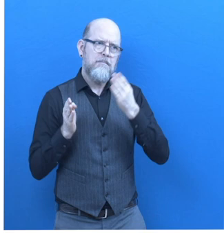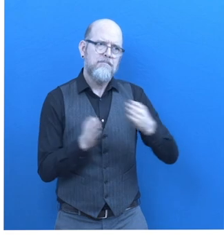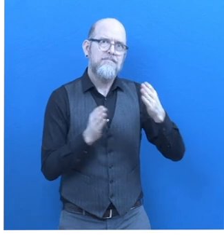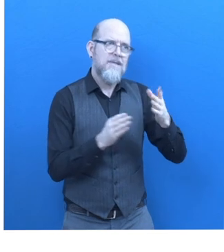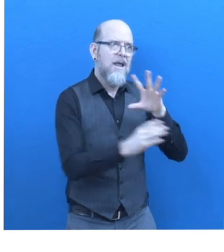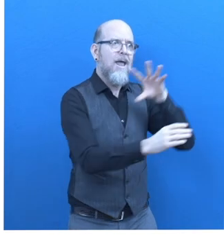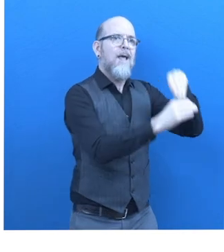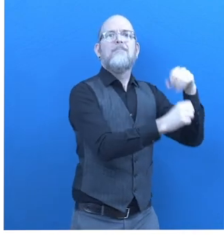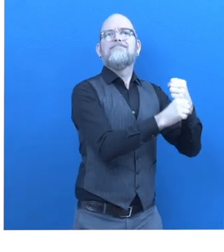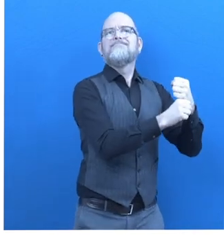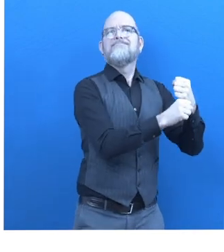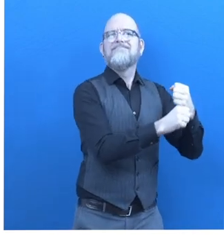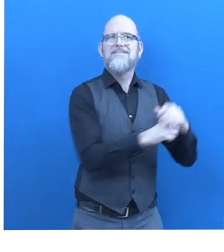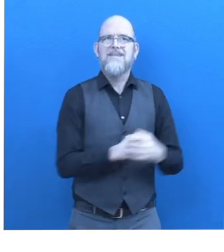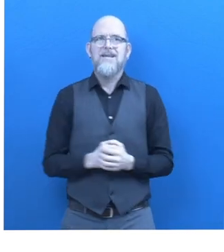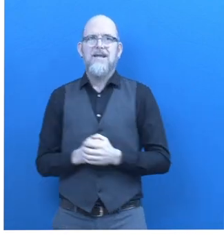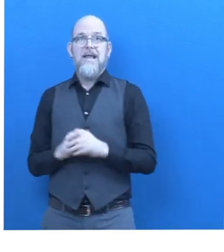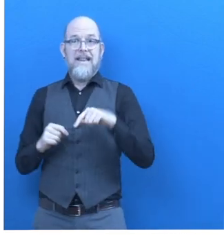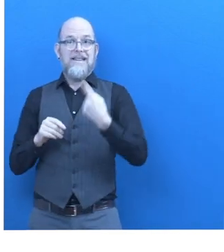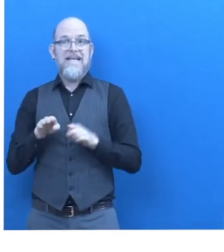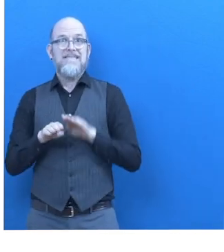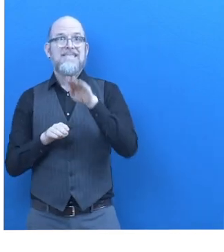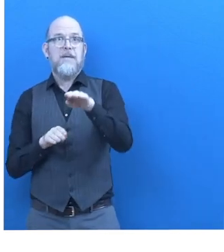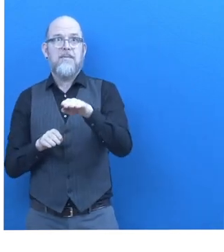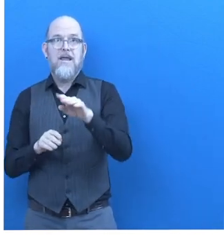What's next for individual transition plans? What's plans?